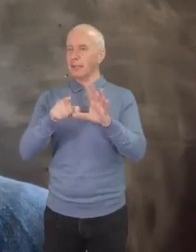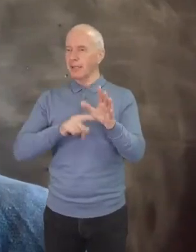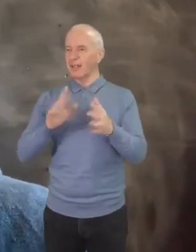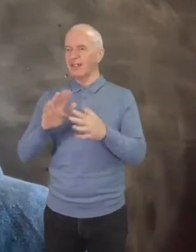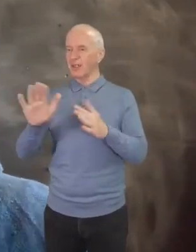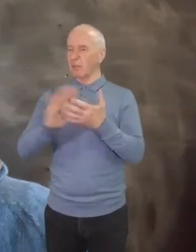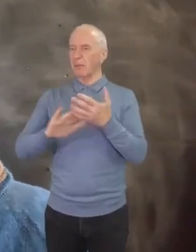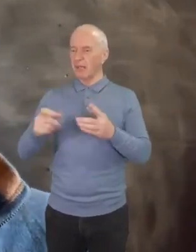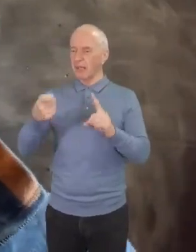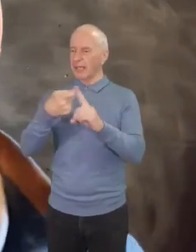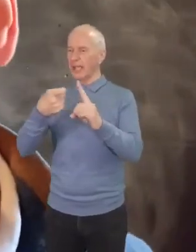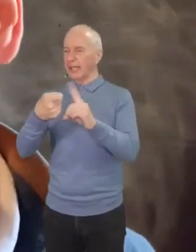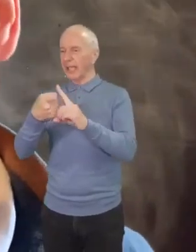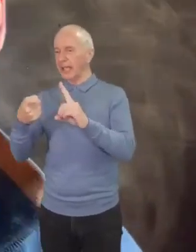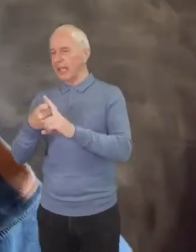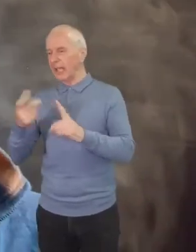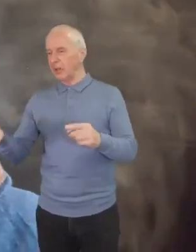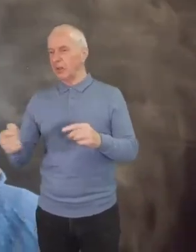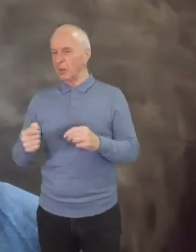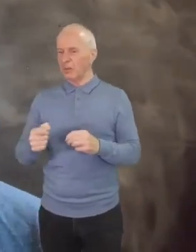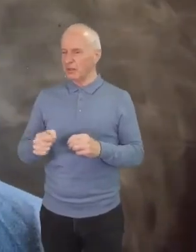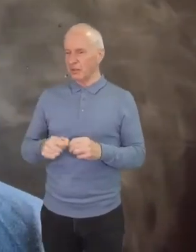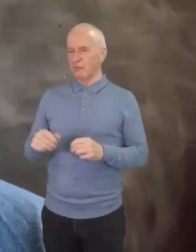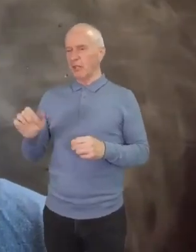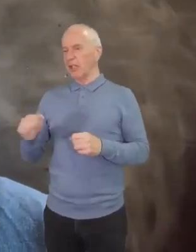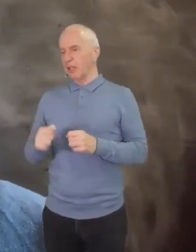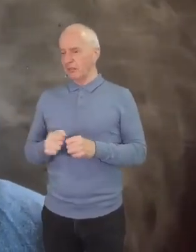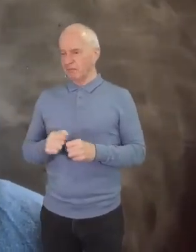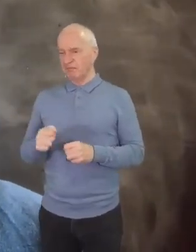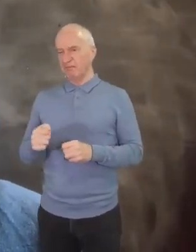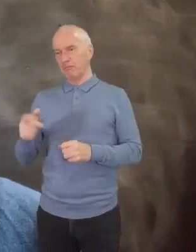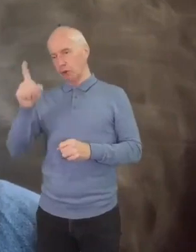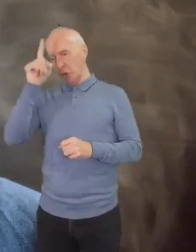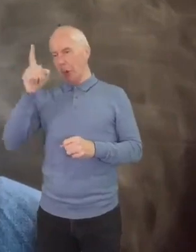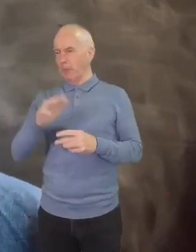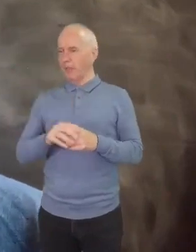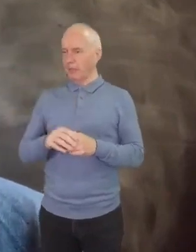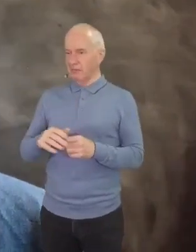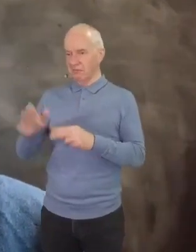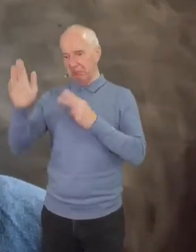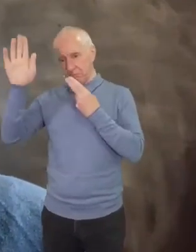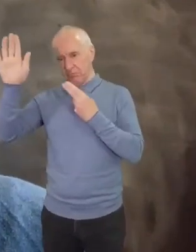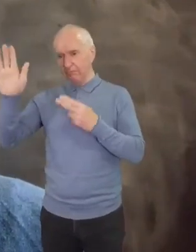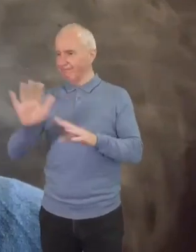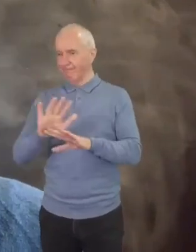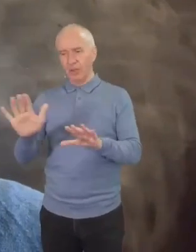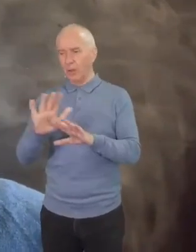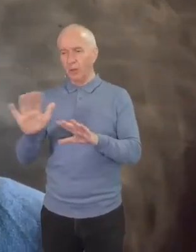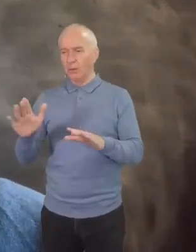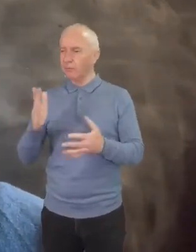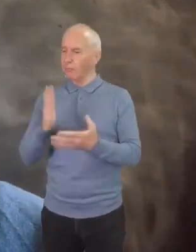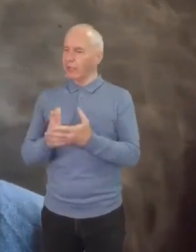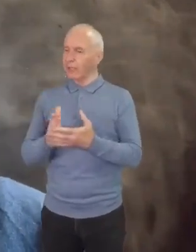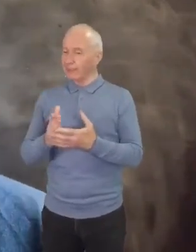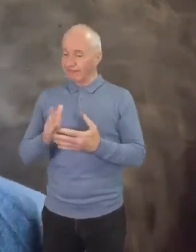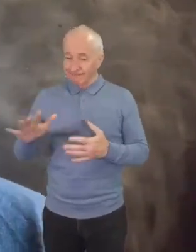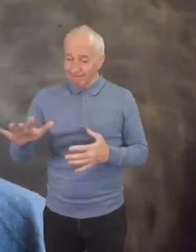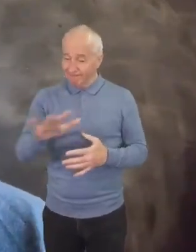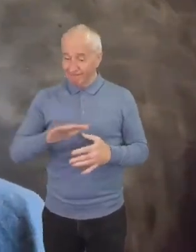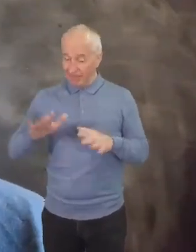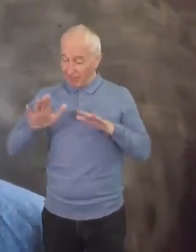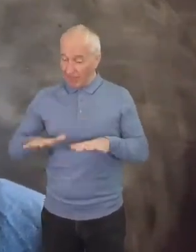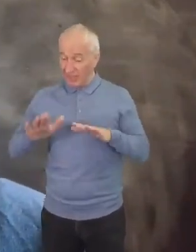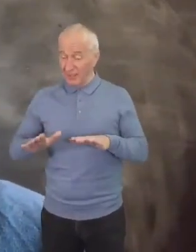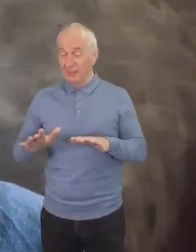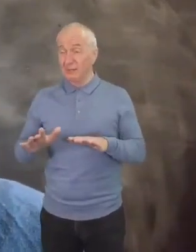Third Reich, whereas I would have done 50 years ago. White supremacy today, particularly in Britain, is often far more,